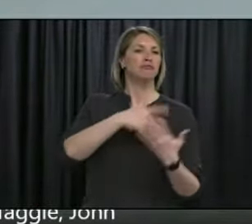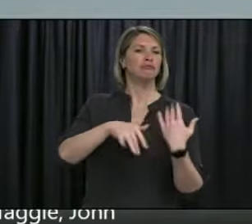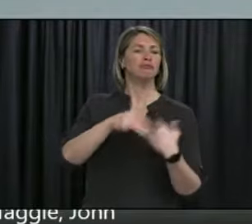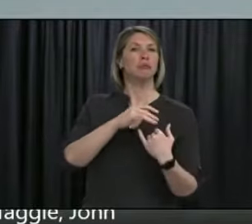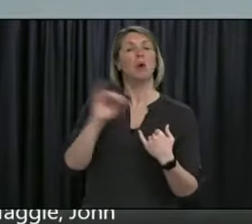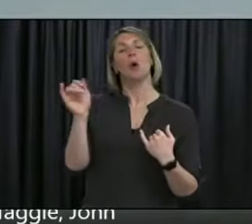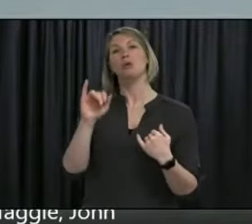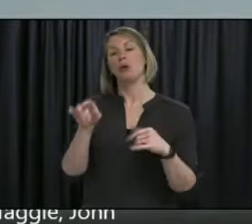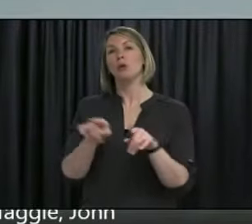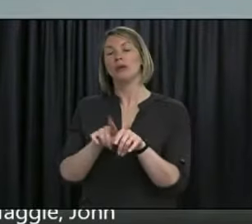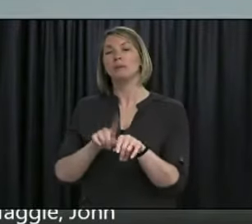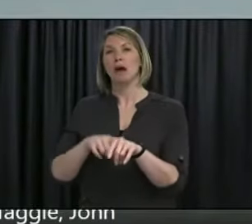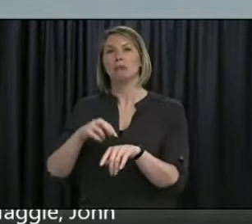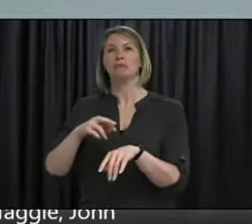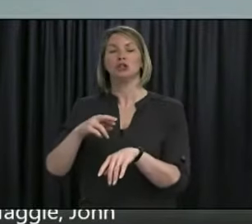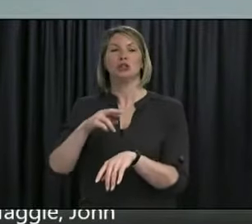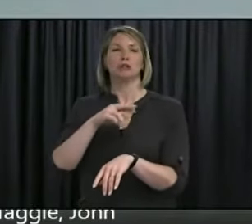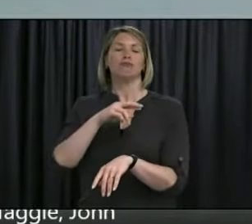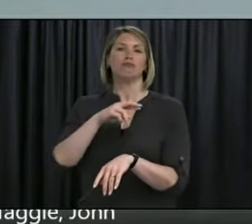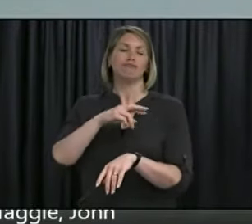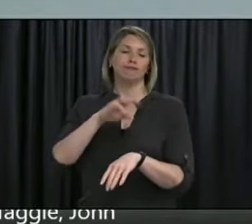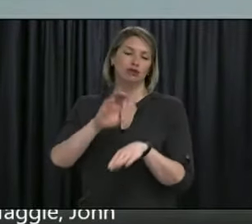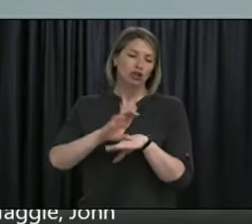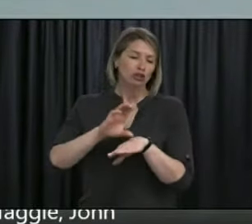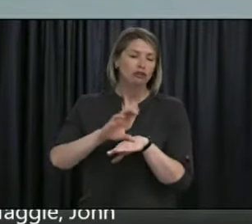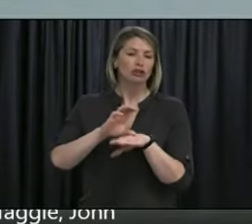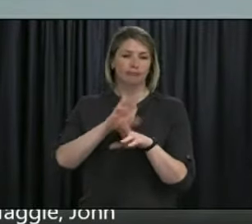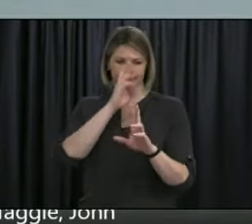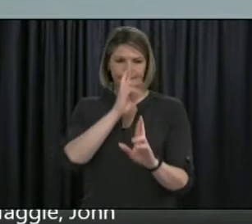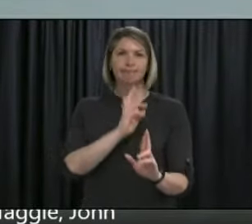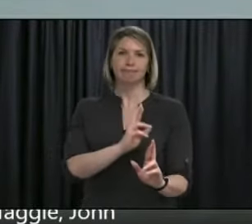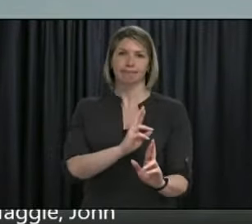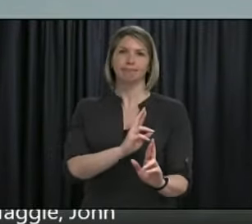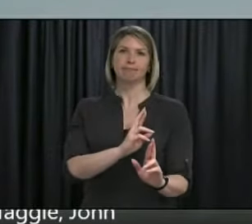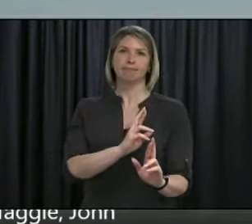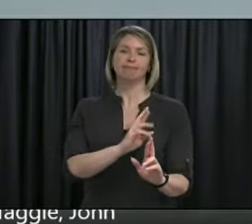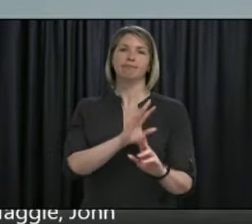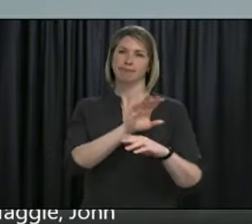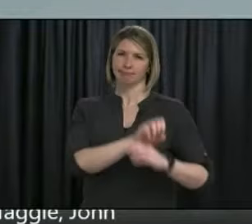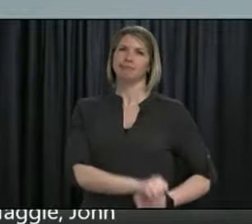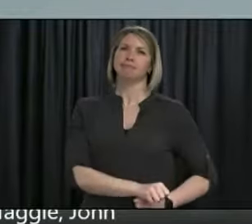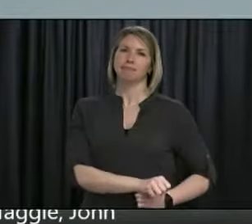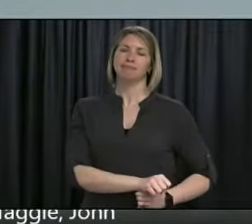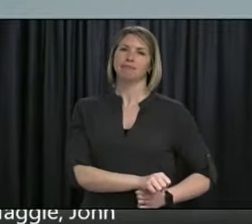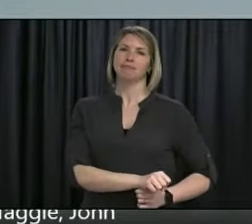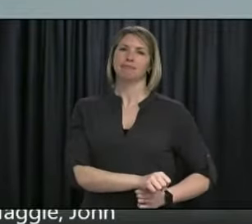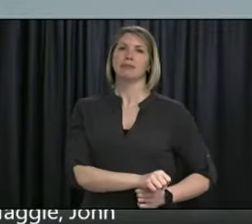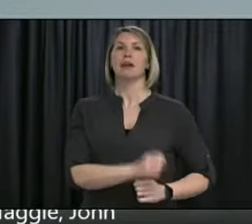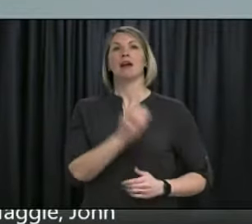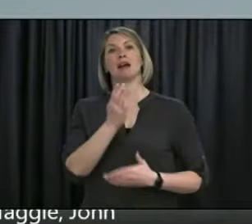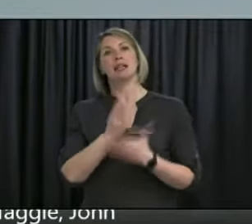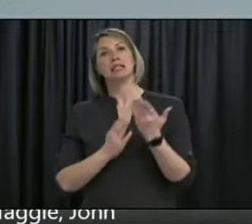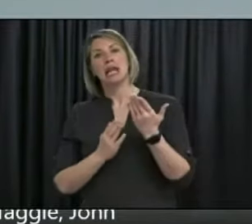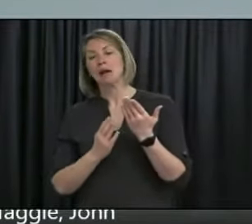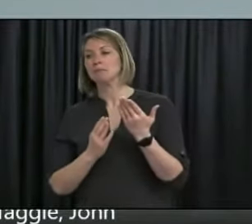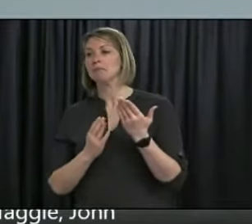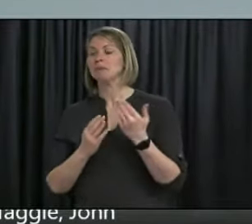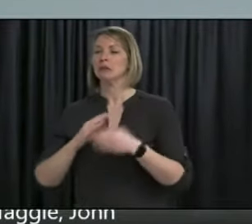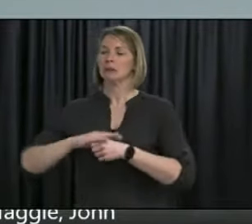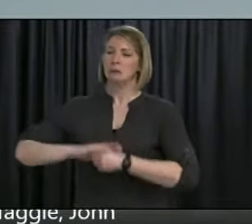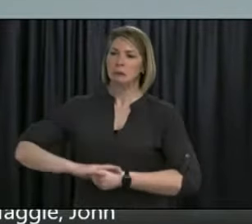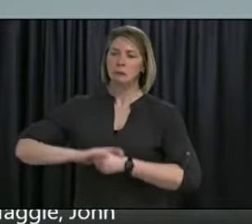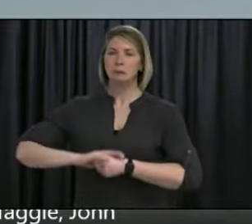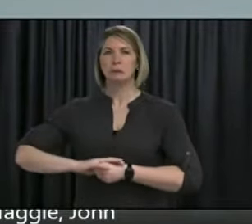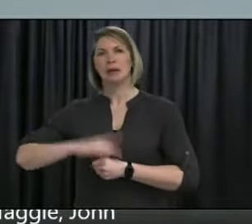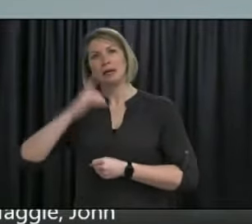at this time of the year. Some people, however, still significantly stressed, either over their own mental wellness